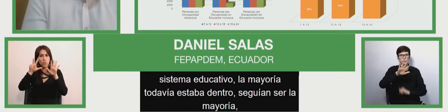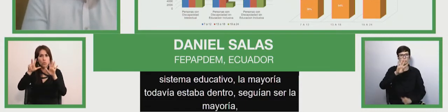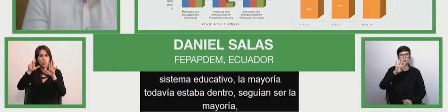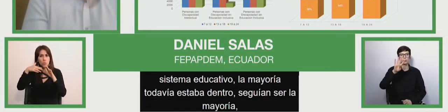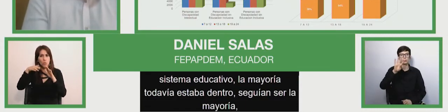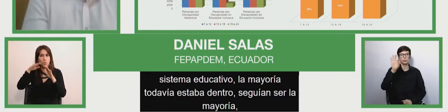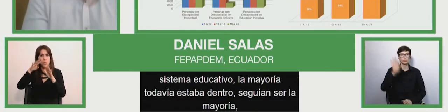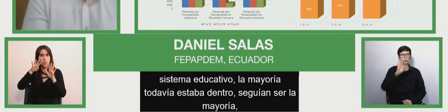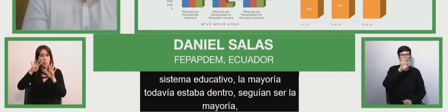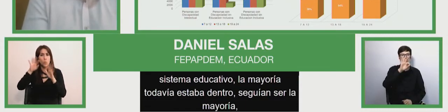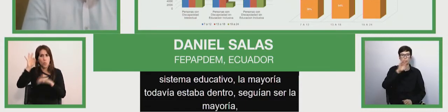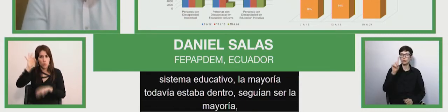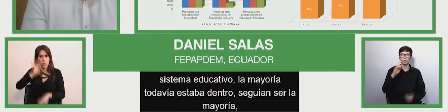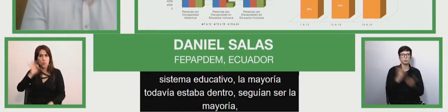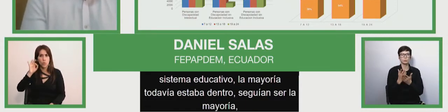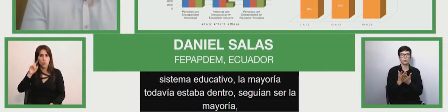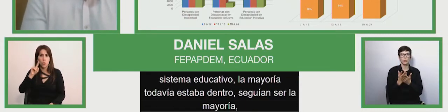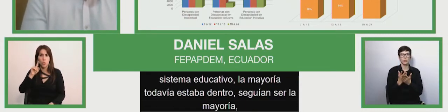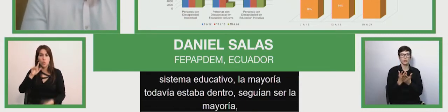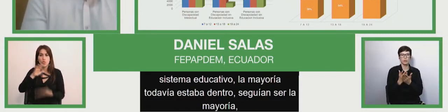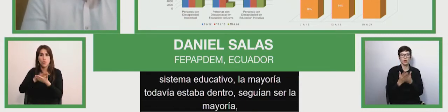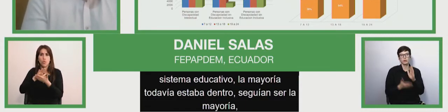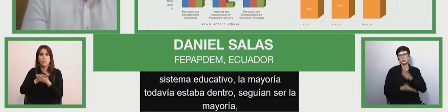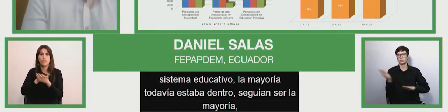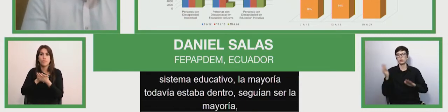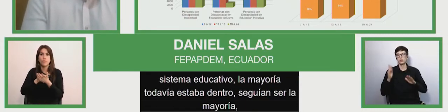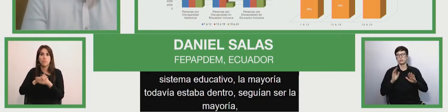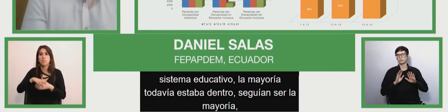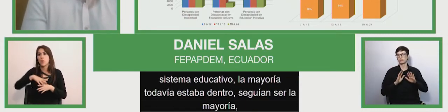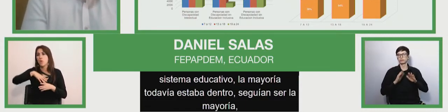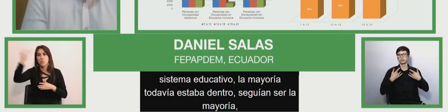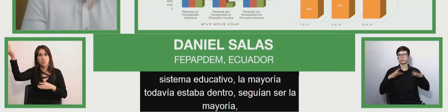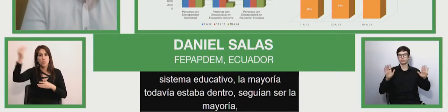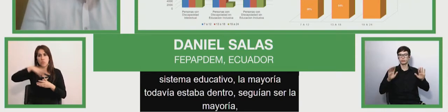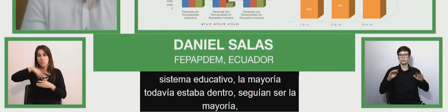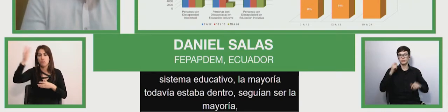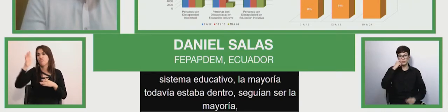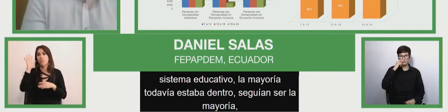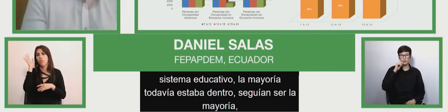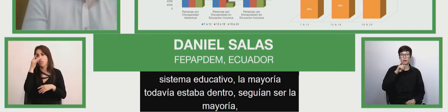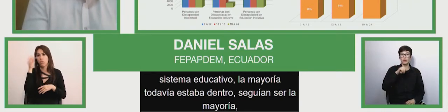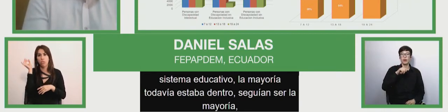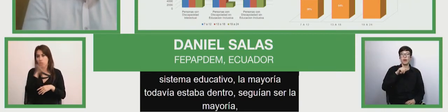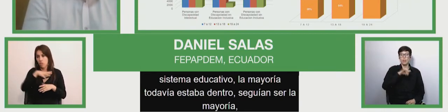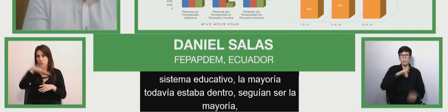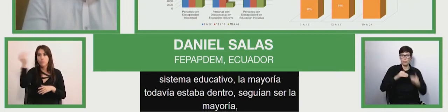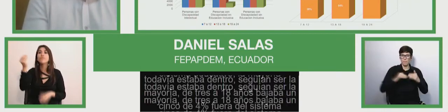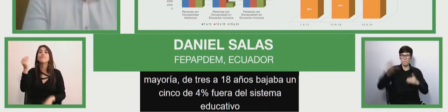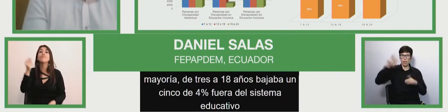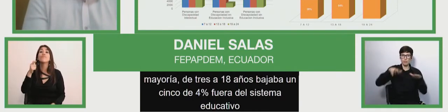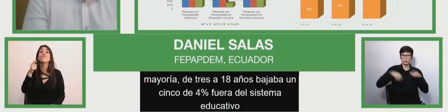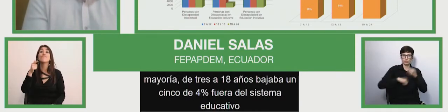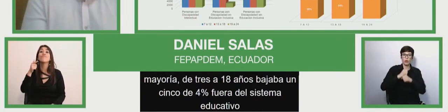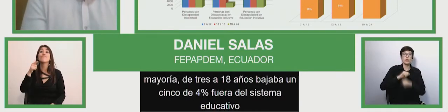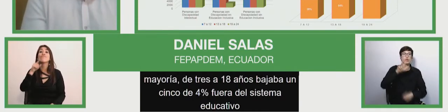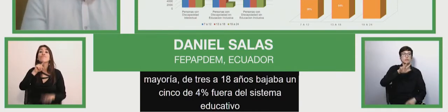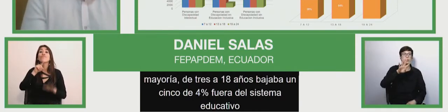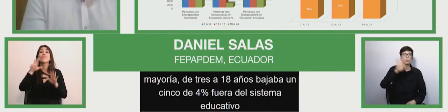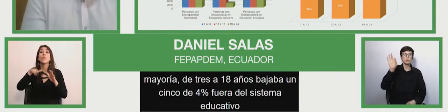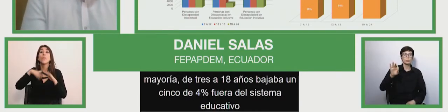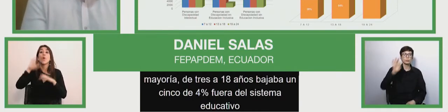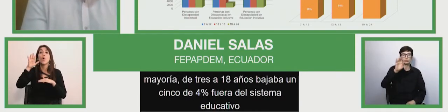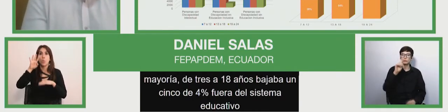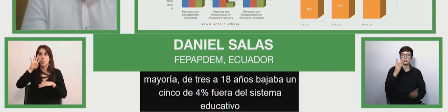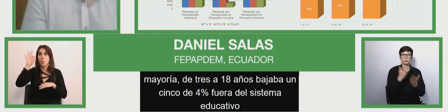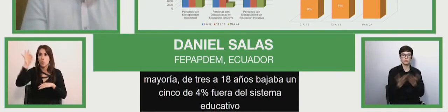percent outside the educational system and from 19 to 88 percent outside system so we